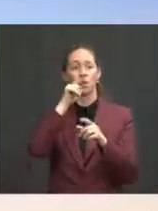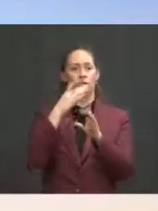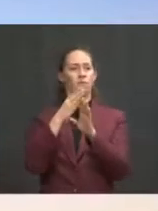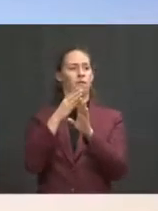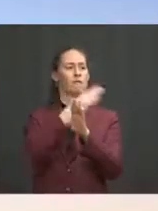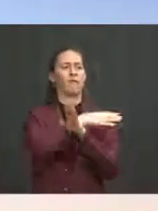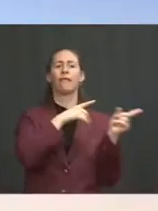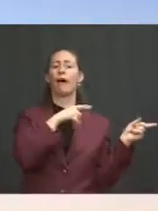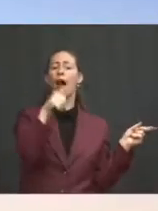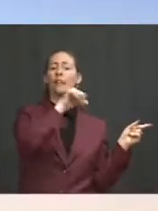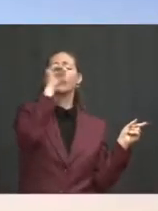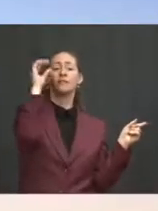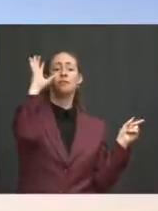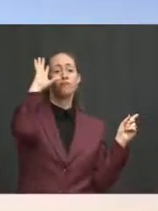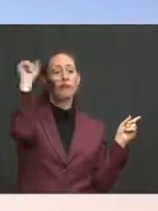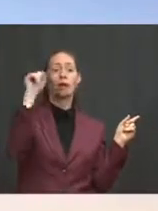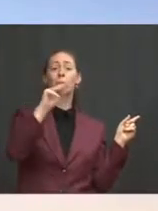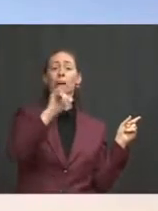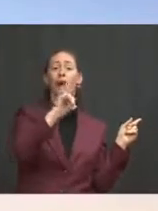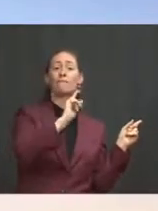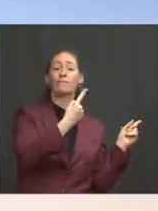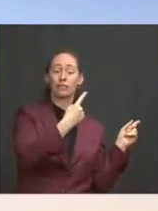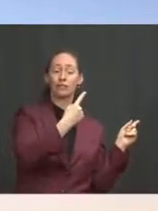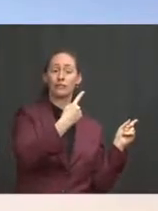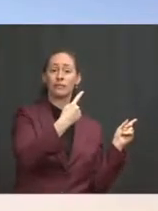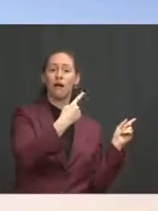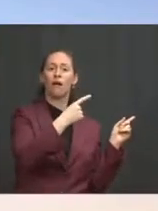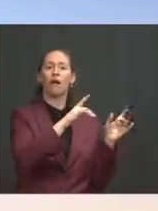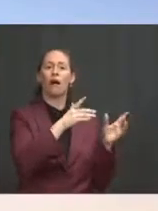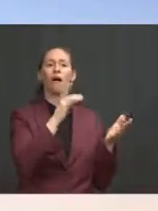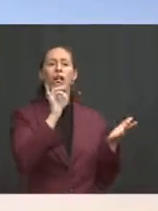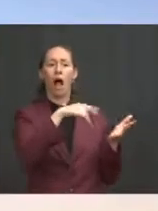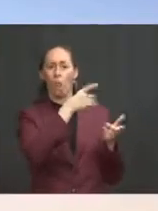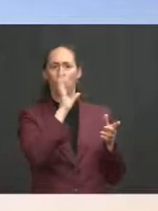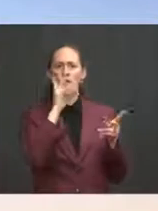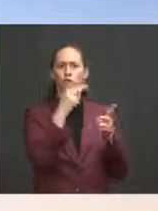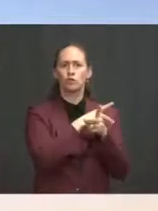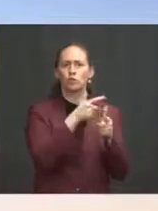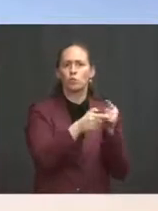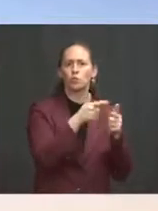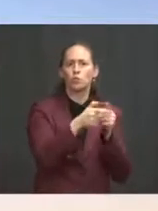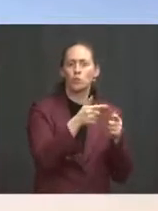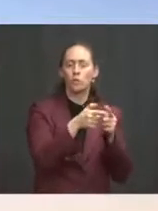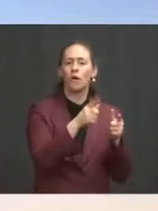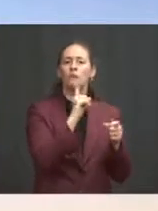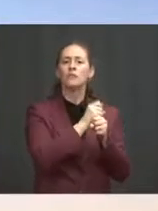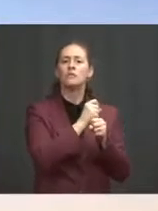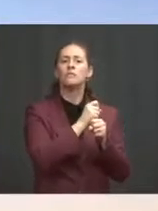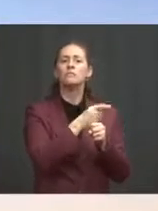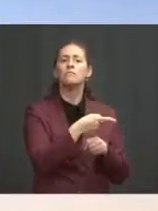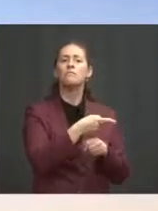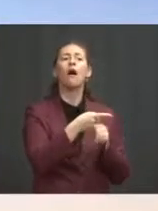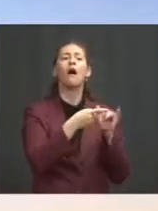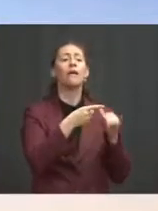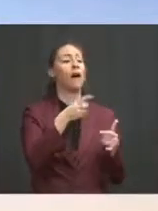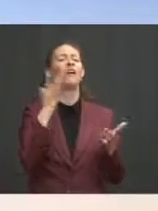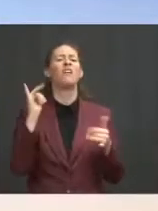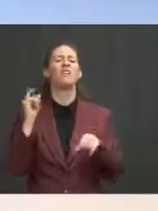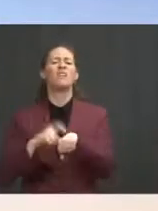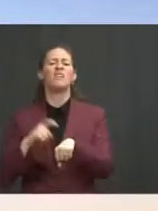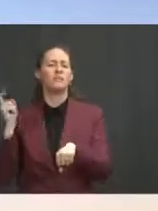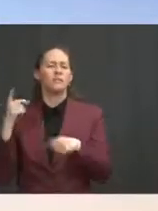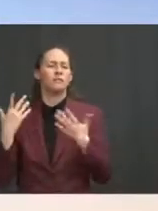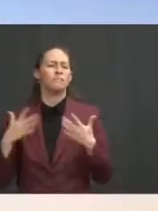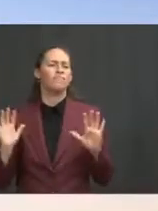troops in Afghanistan after May 1st, they would be shot at. And that was a decision that, as a commander in chief, he had to make. There have been assessments